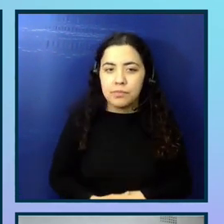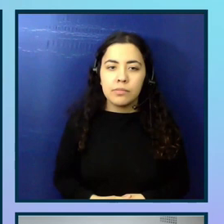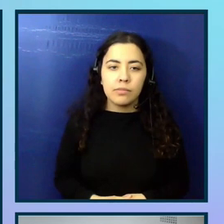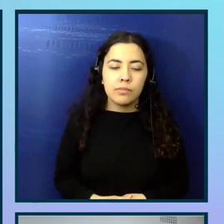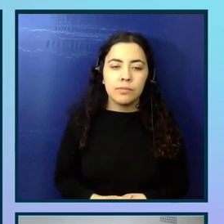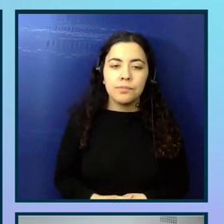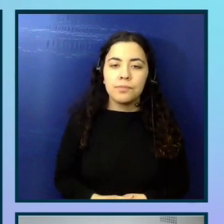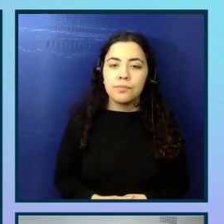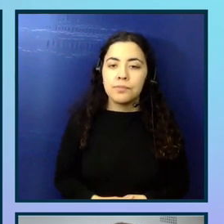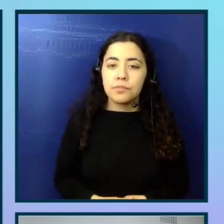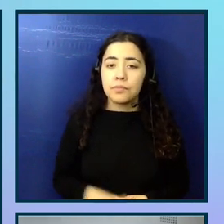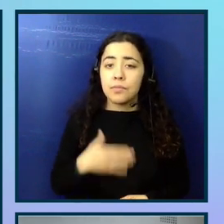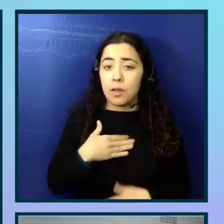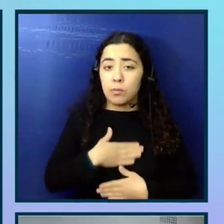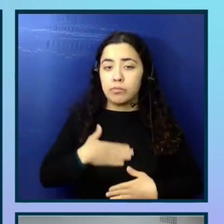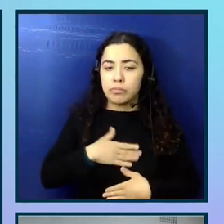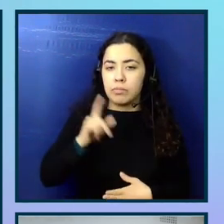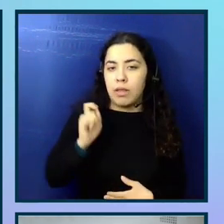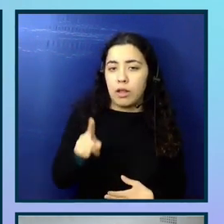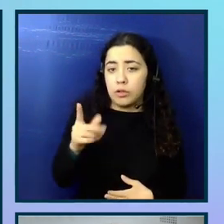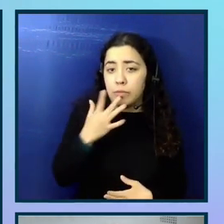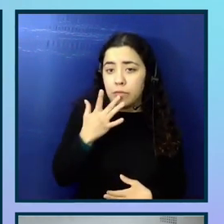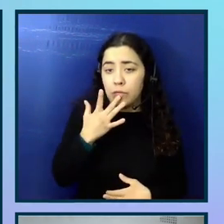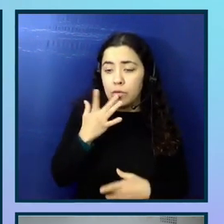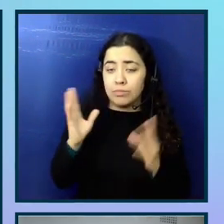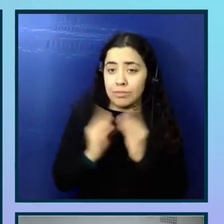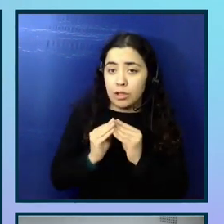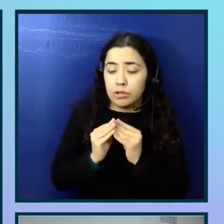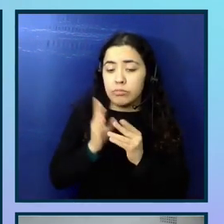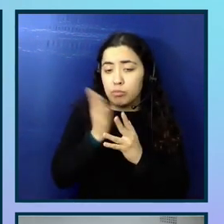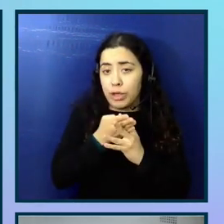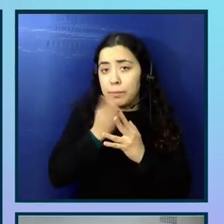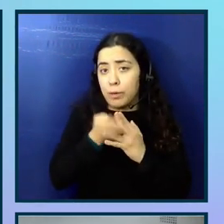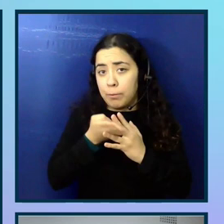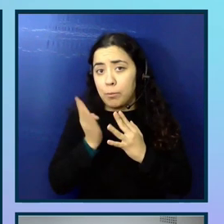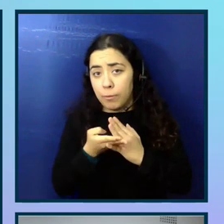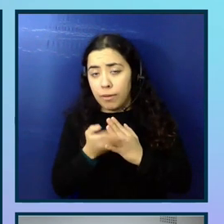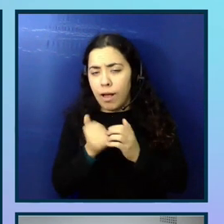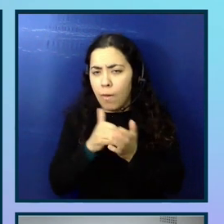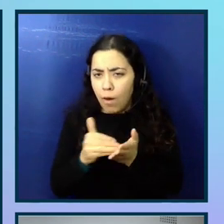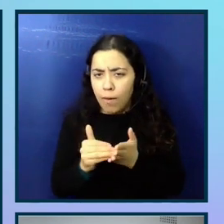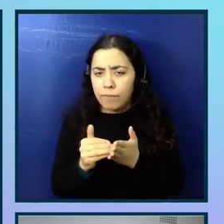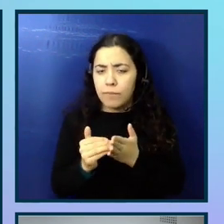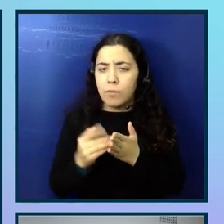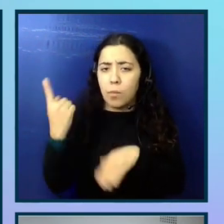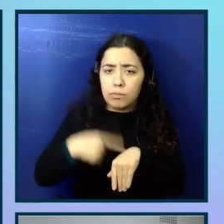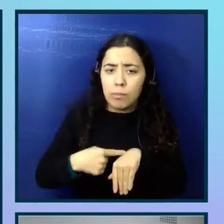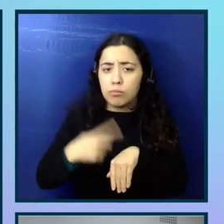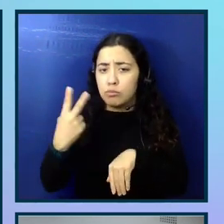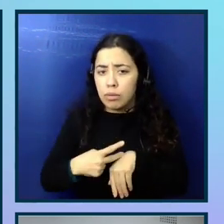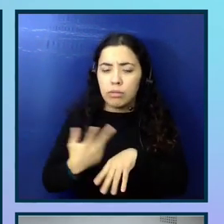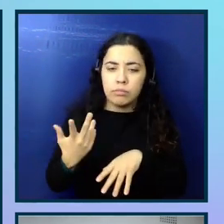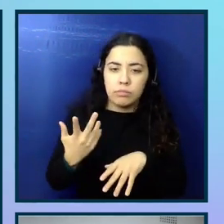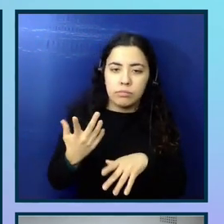I also like to ask, would you like to have breaks during the session? And how often do people prefer to have a break? So it